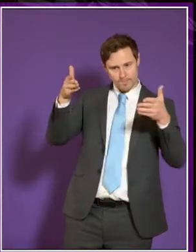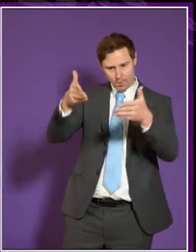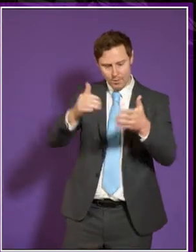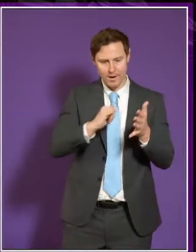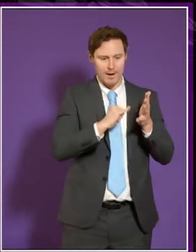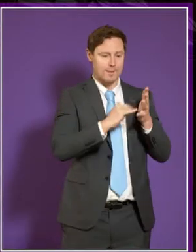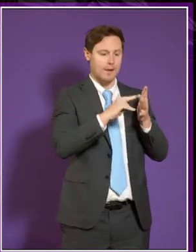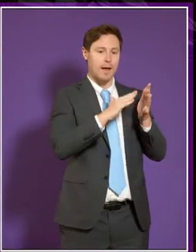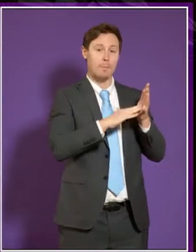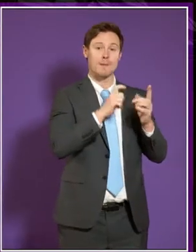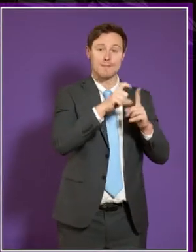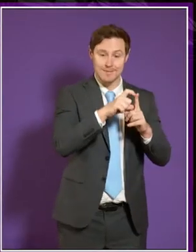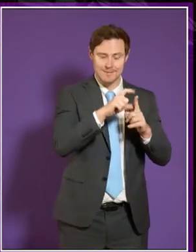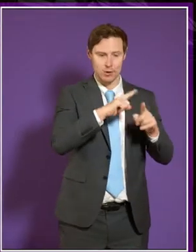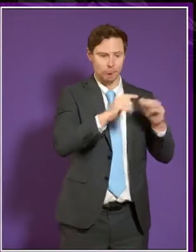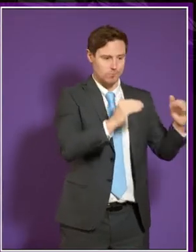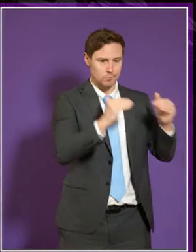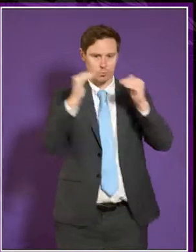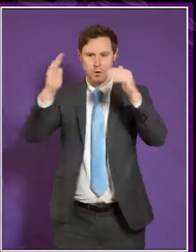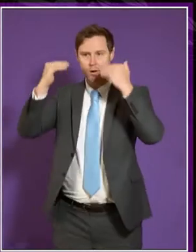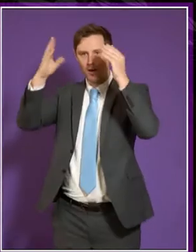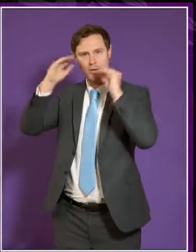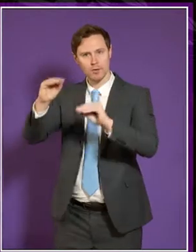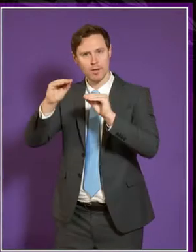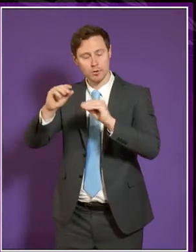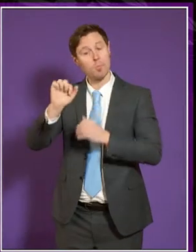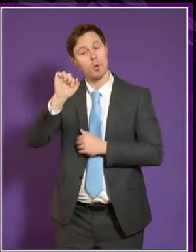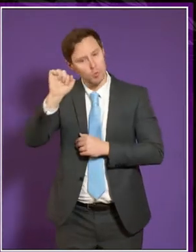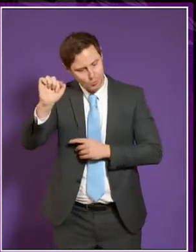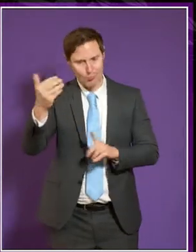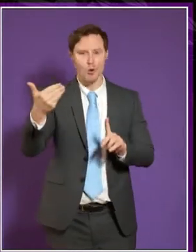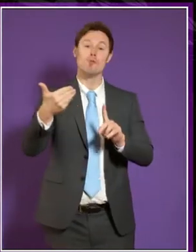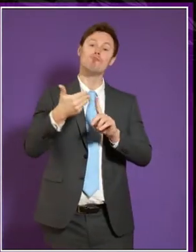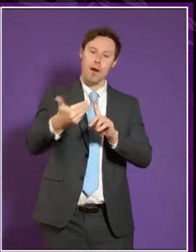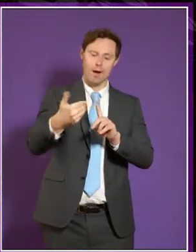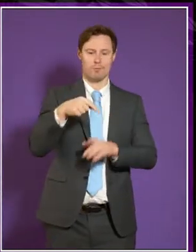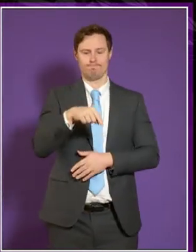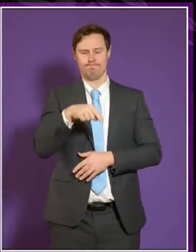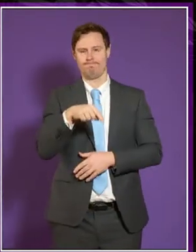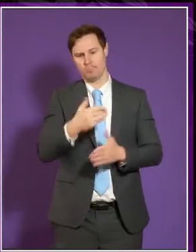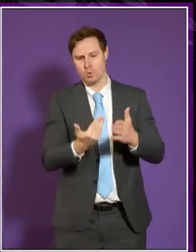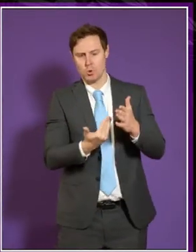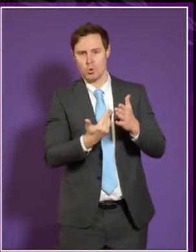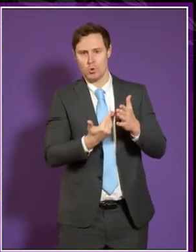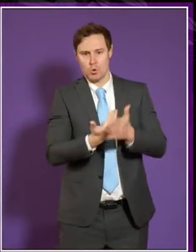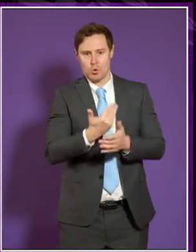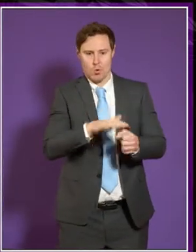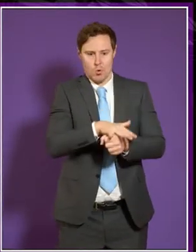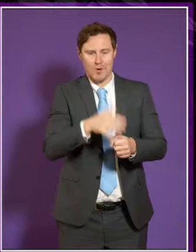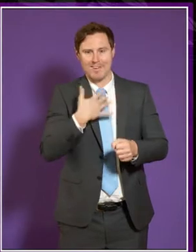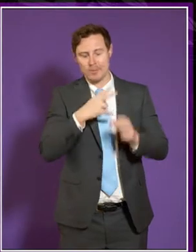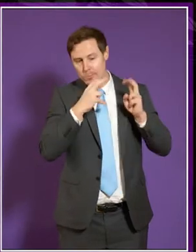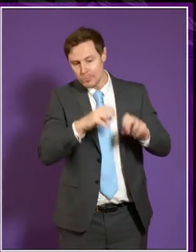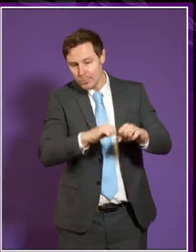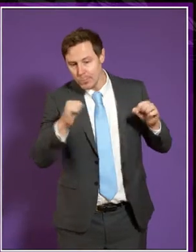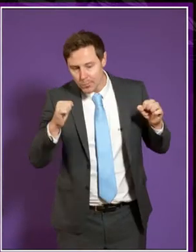SIMD areas into higher education. But you recognise that this is a new a new scene that you need to tap into